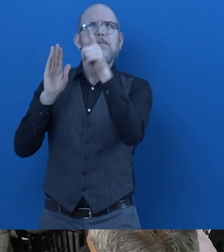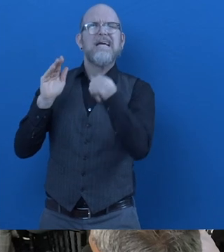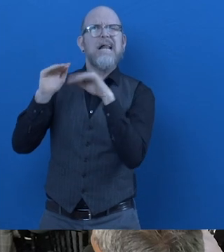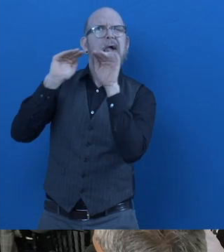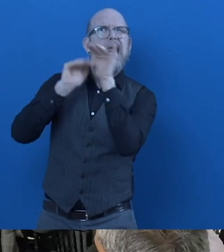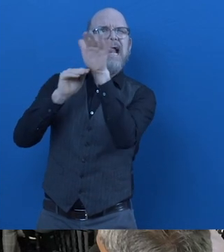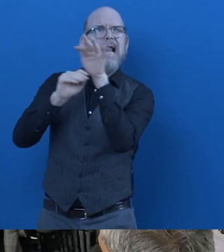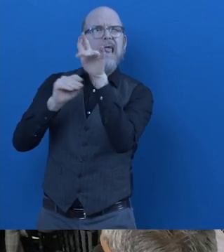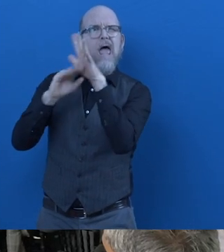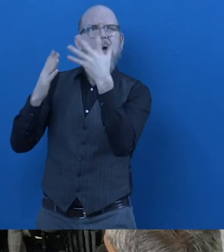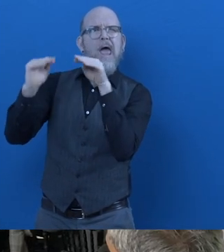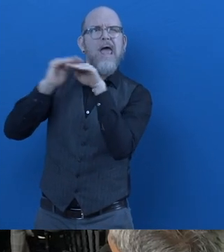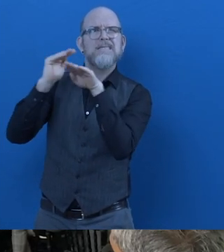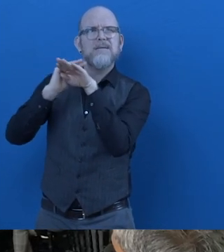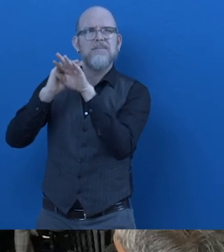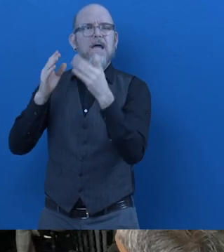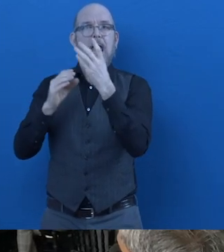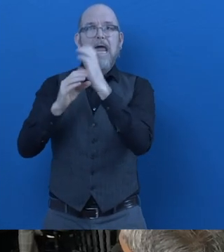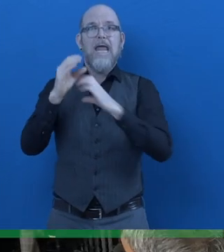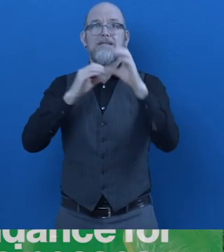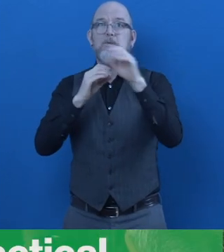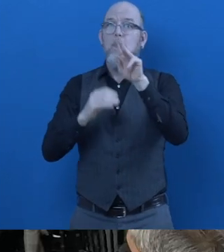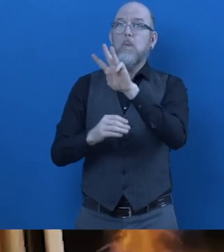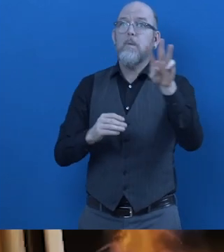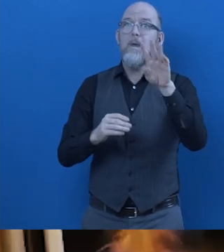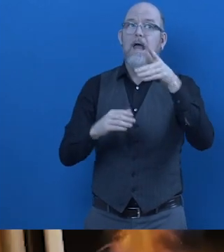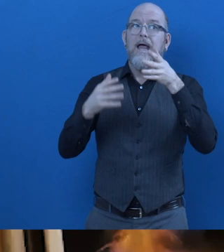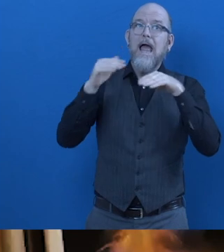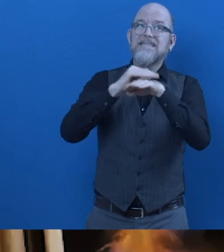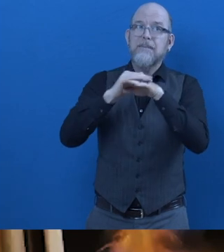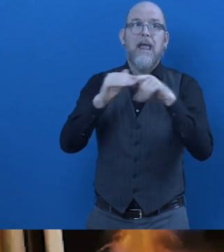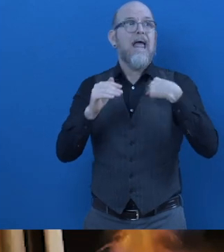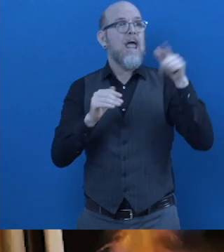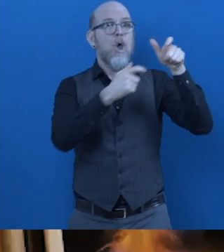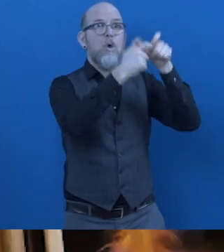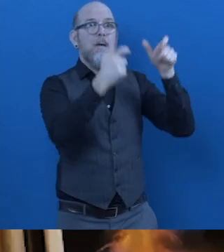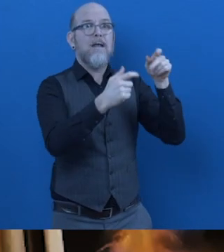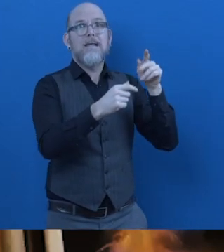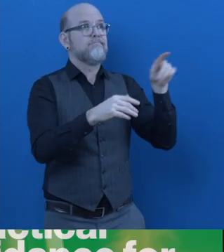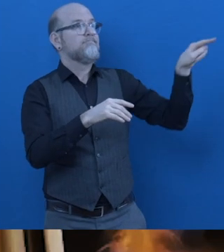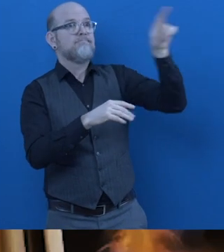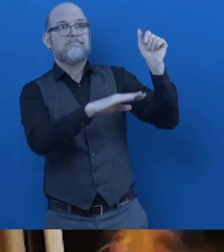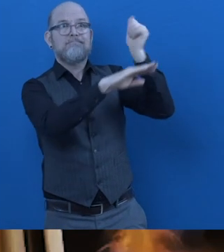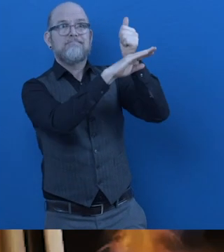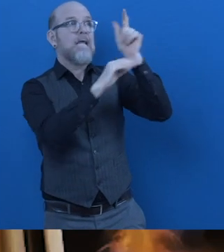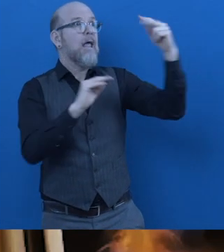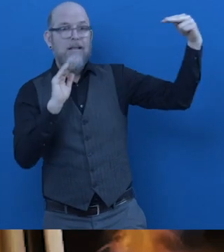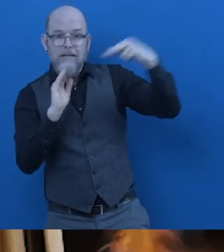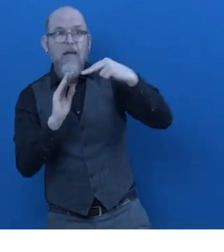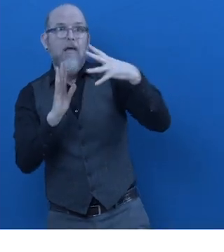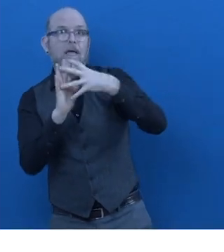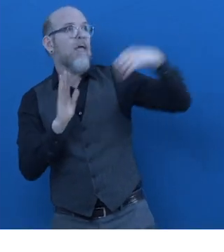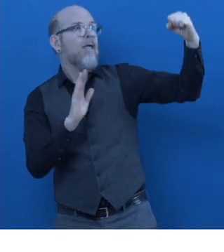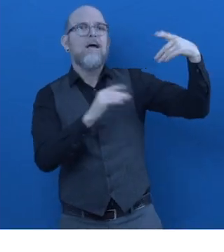also host a resource website with practical guidance for businesses on how to make their workplaces more inclusive and accessible.